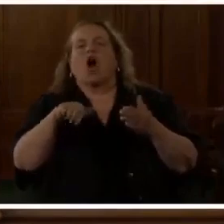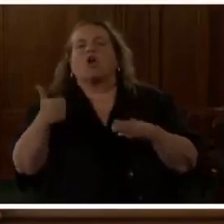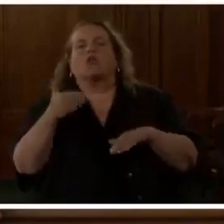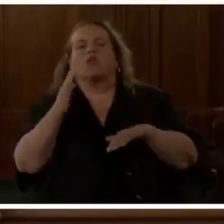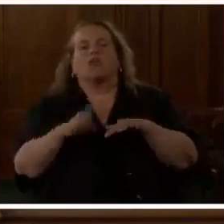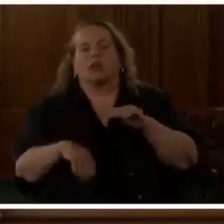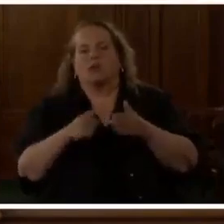today.